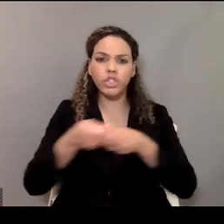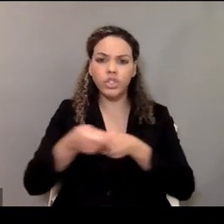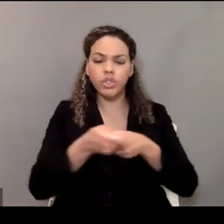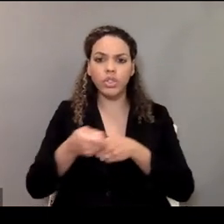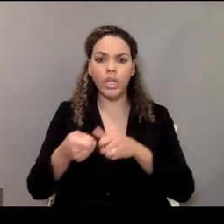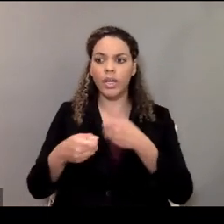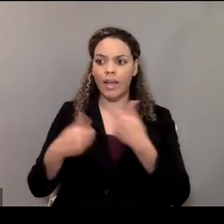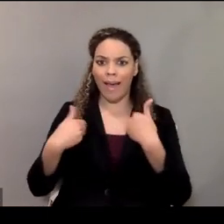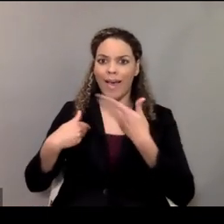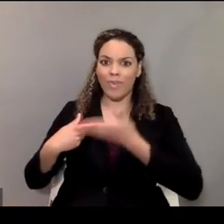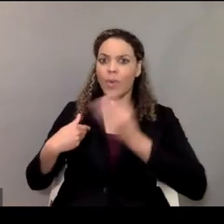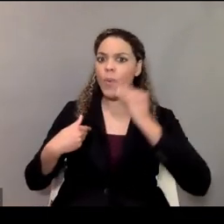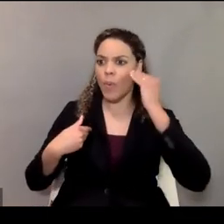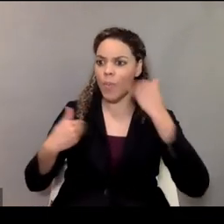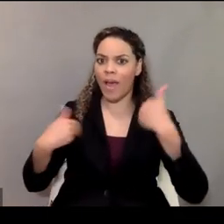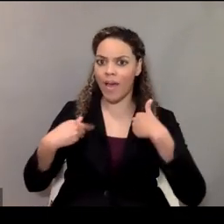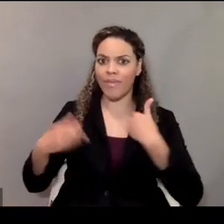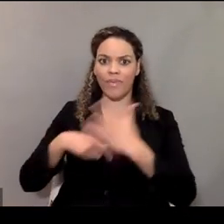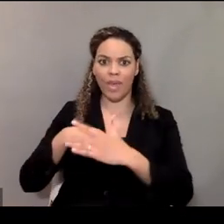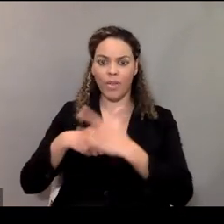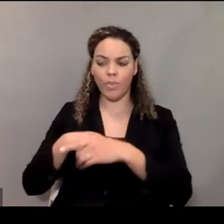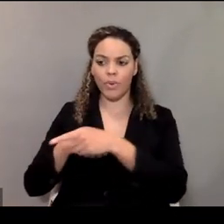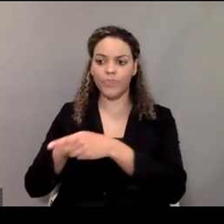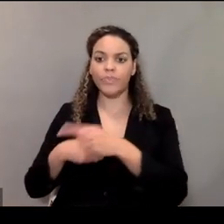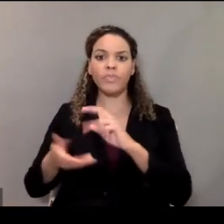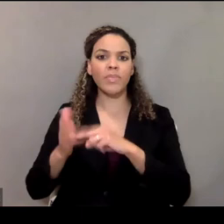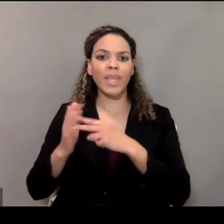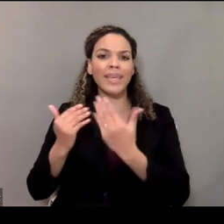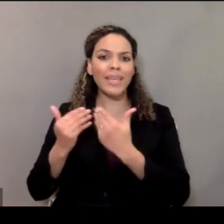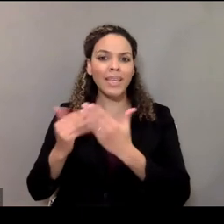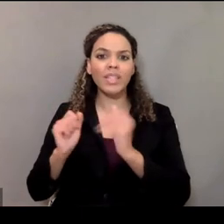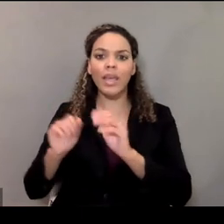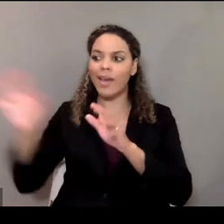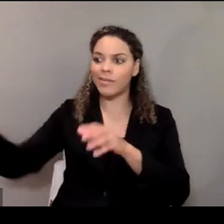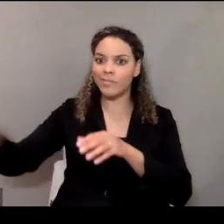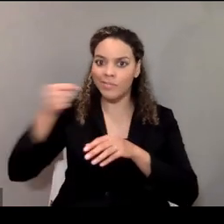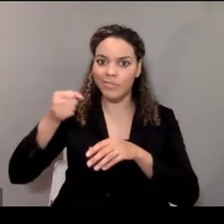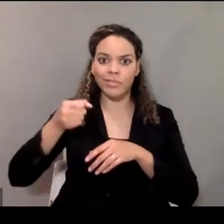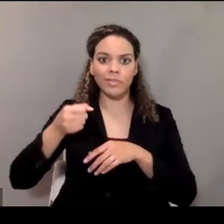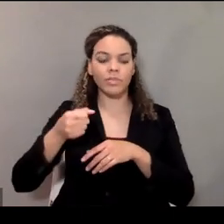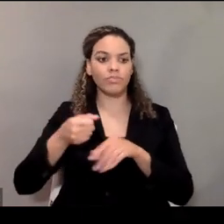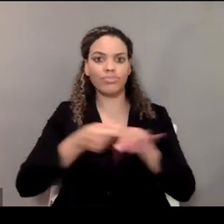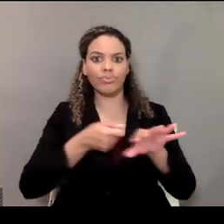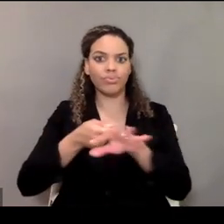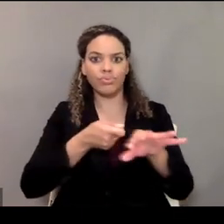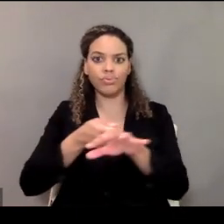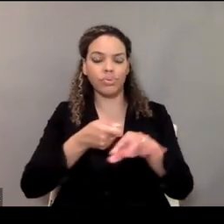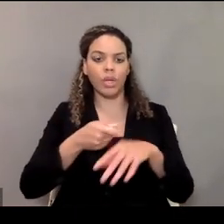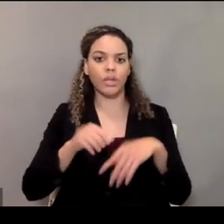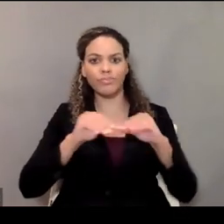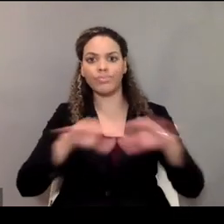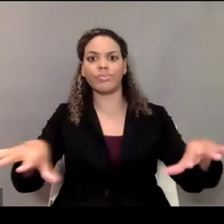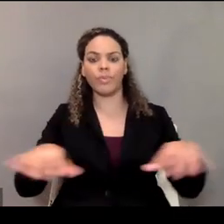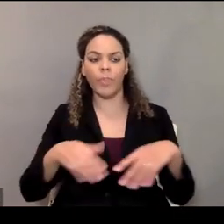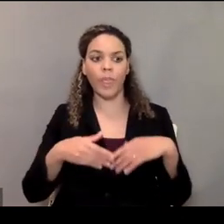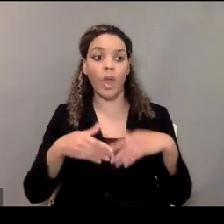it's located in a convenient place that they or their providers can reach it. And, and that all staff is trained